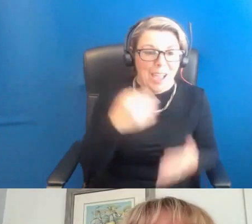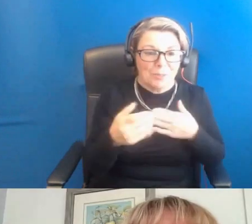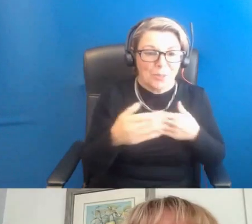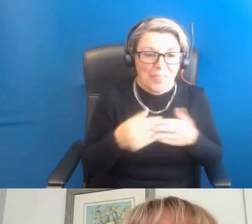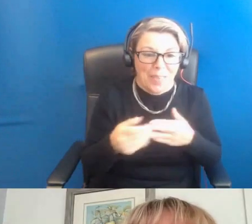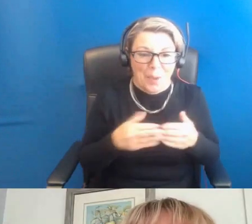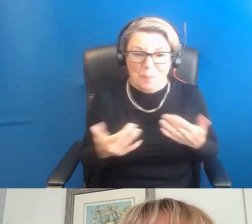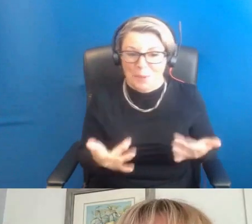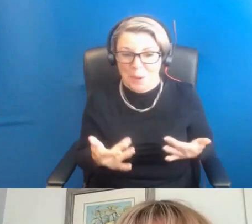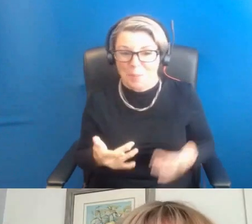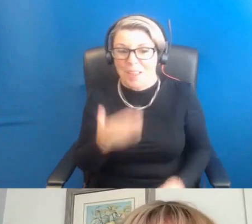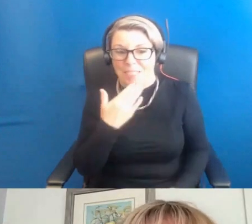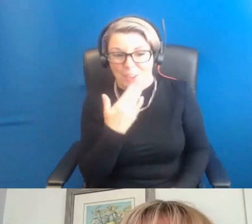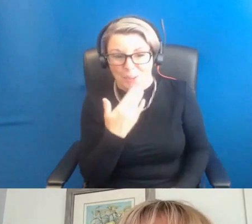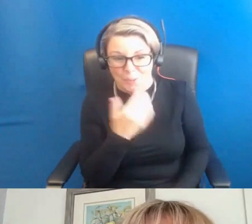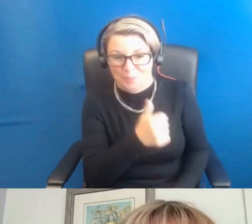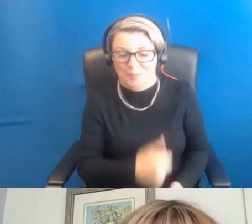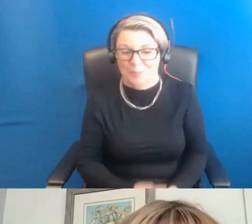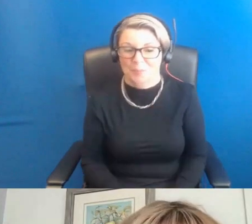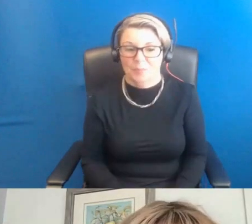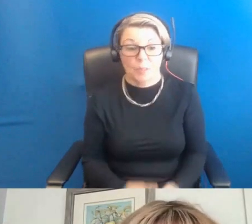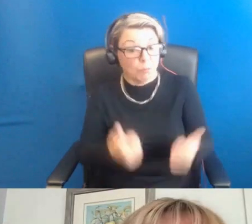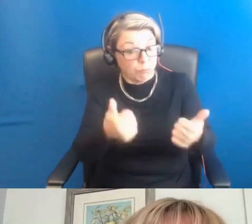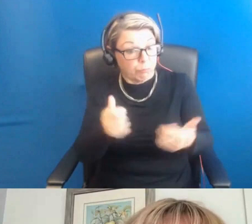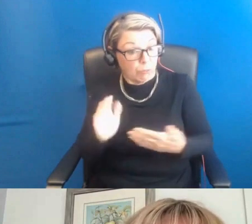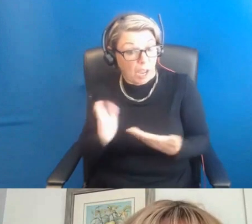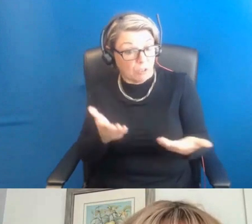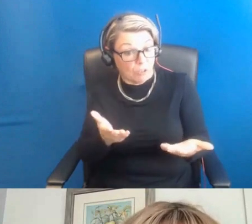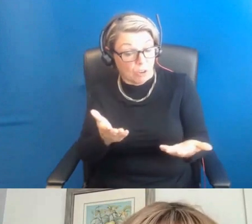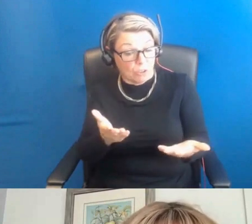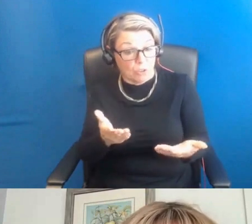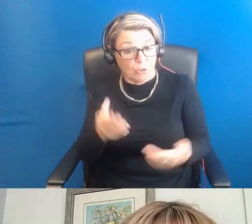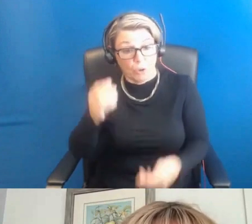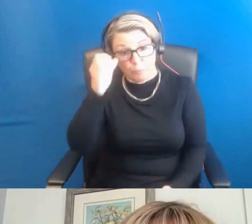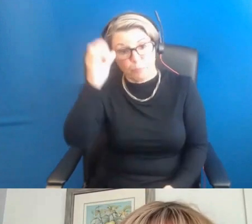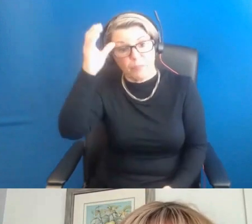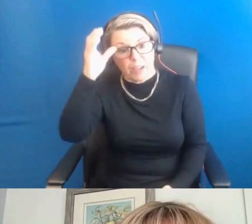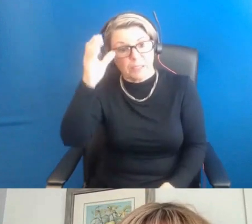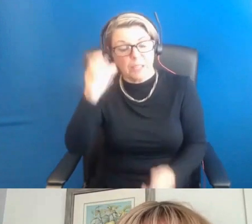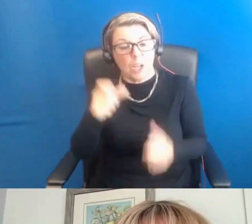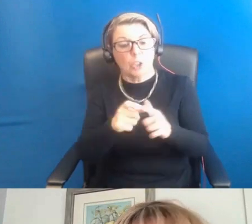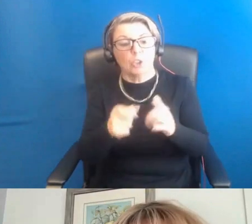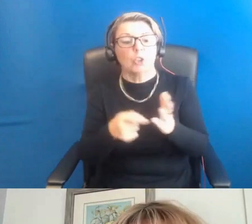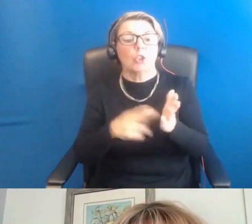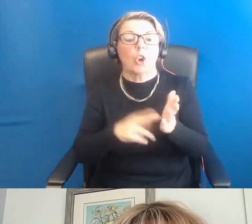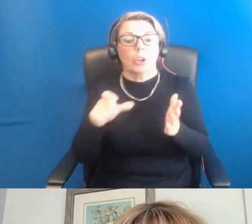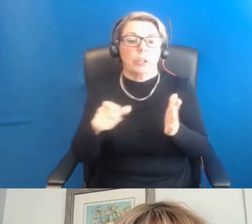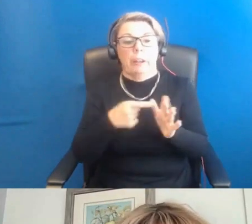Anna, thank you very much. And what a great introduction to Professor Duncan. And as you said, he's a renowned